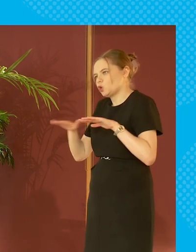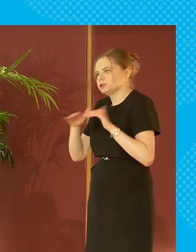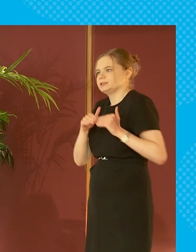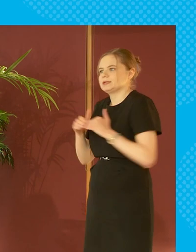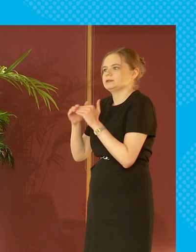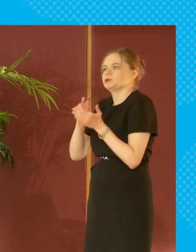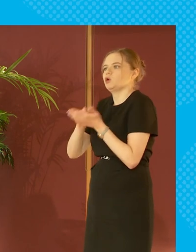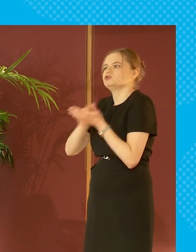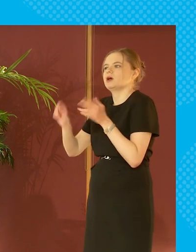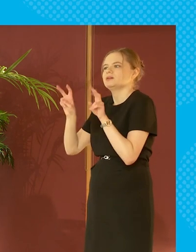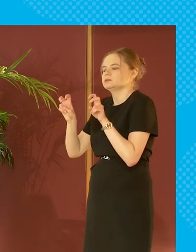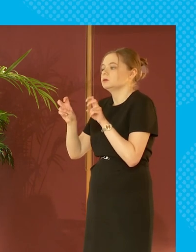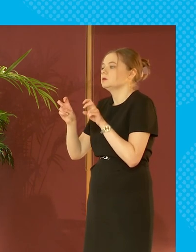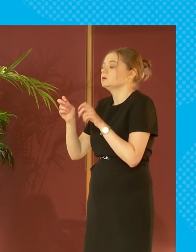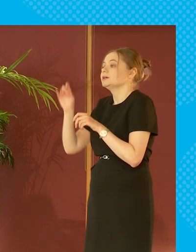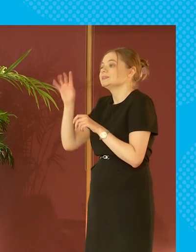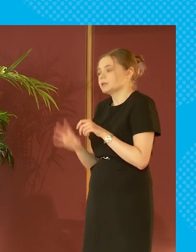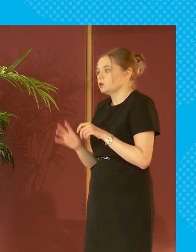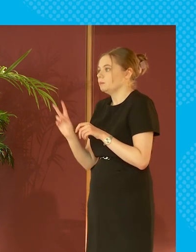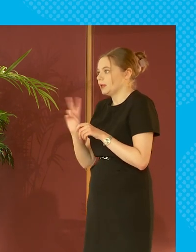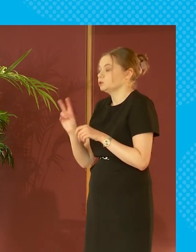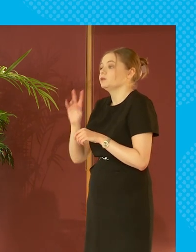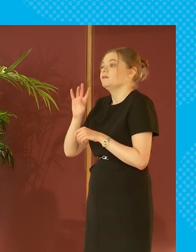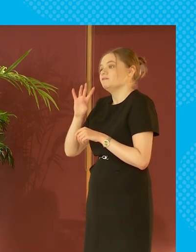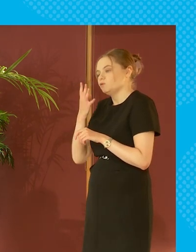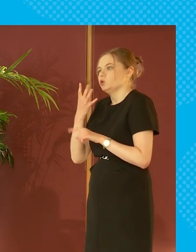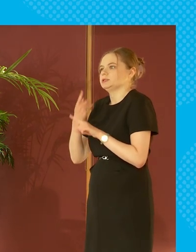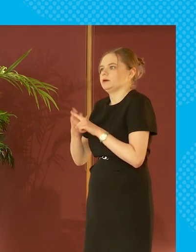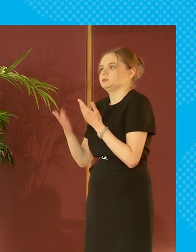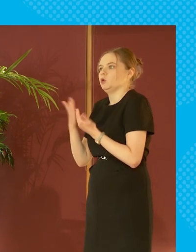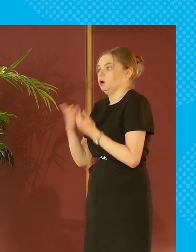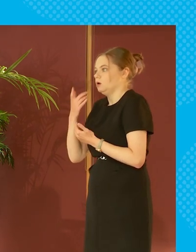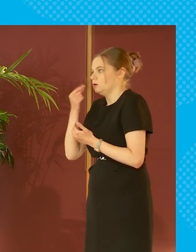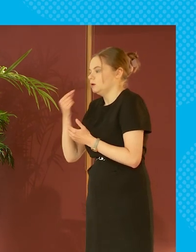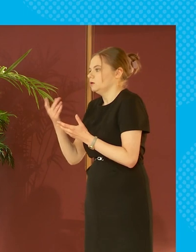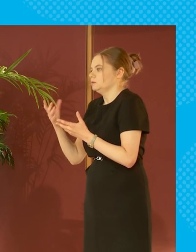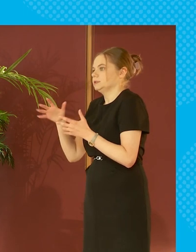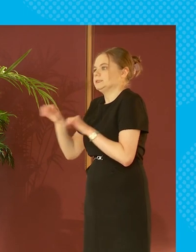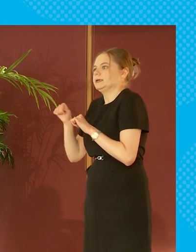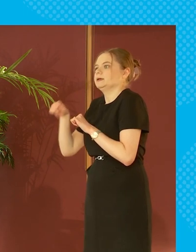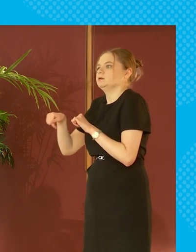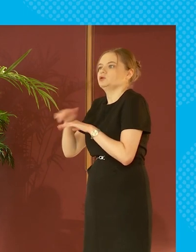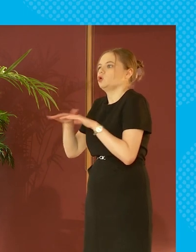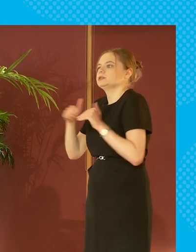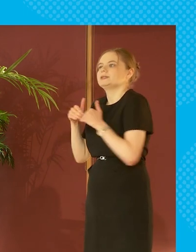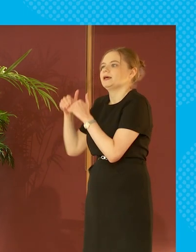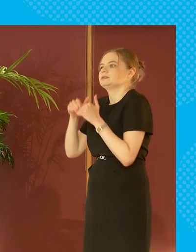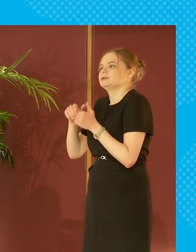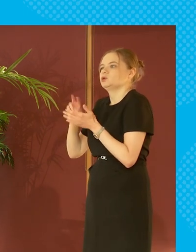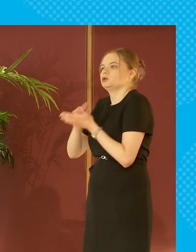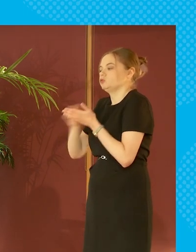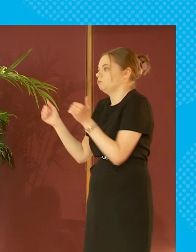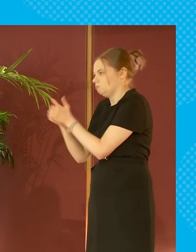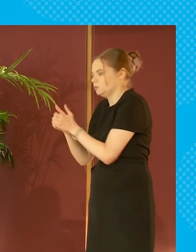contracts lone parents were four times more likely to take on those um non-standard contracts than anyone else and